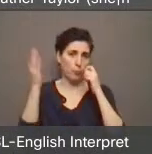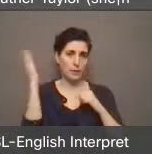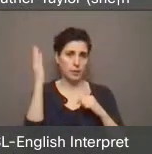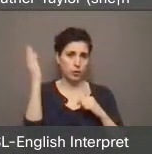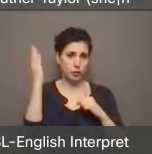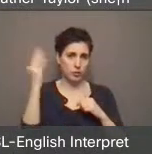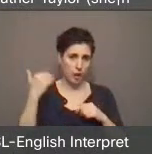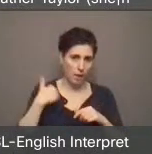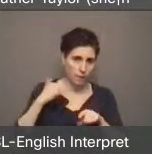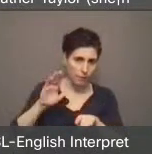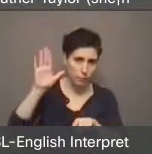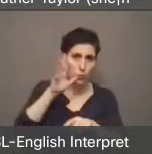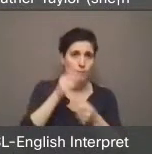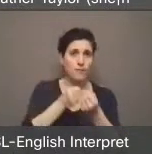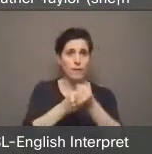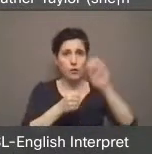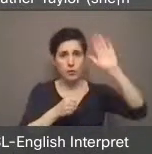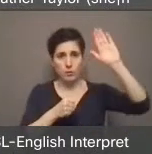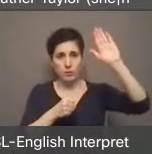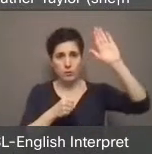on favor. tempo. Cat. Wolf. You